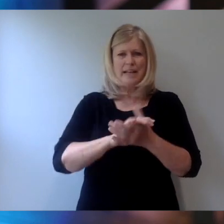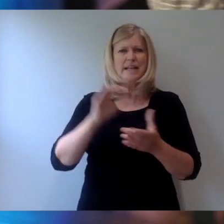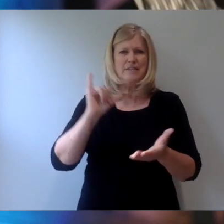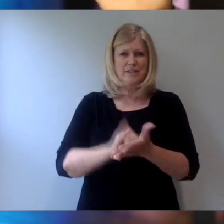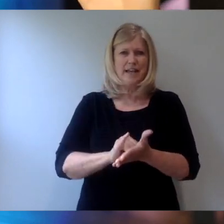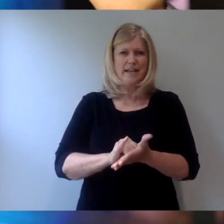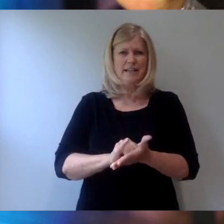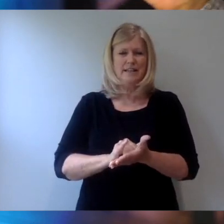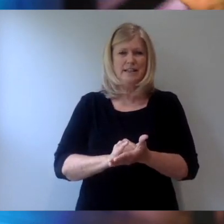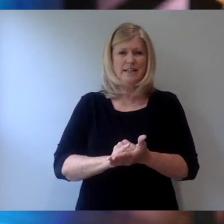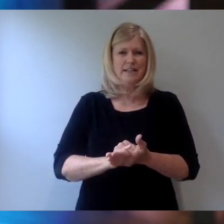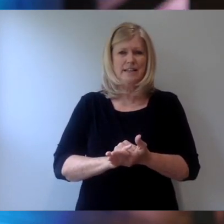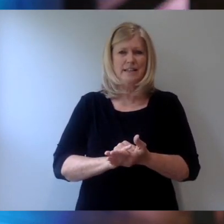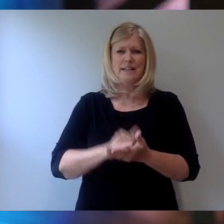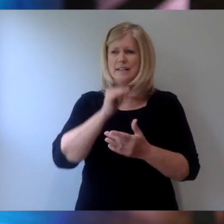Not away from it.